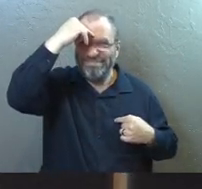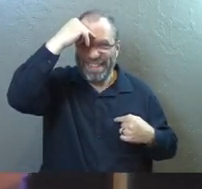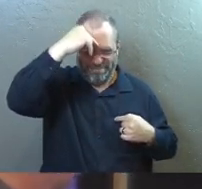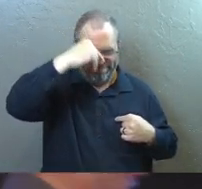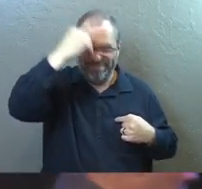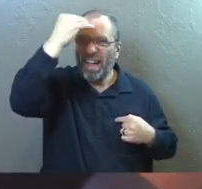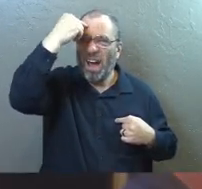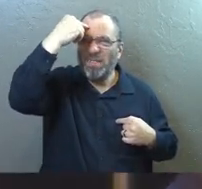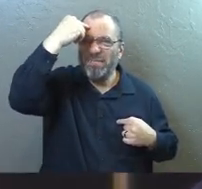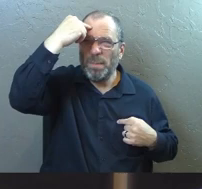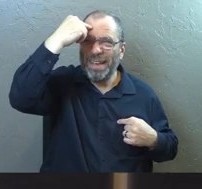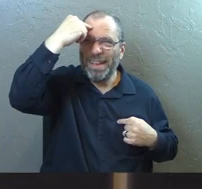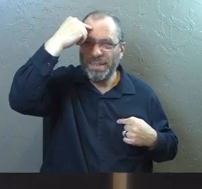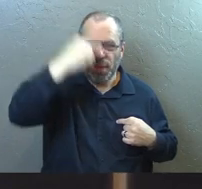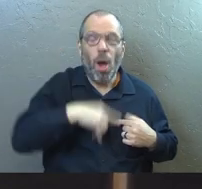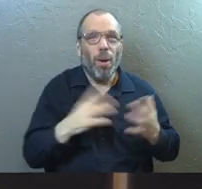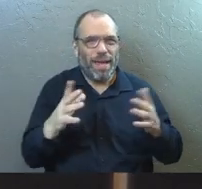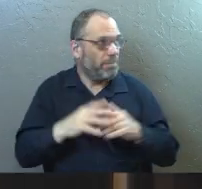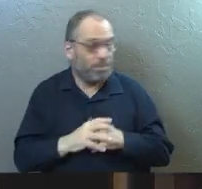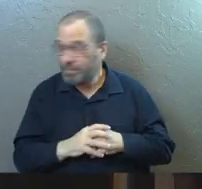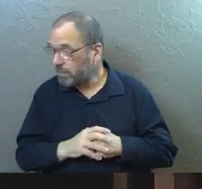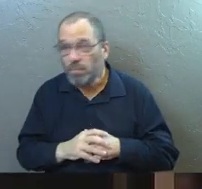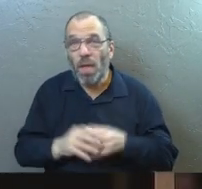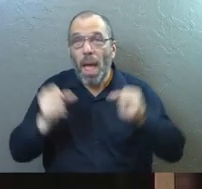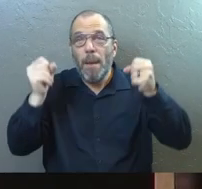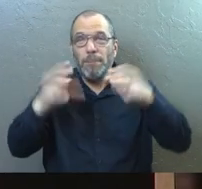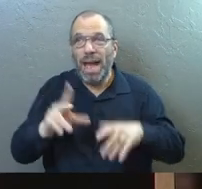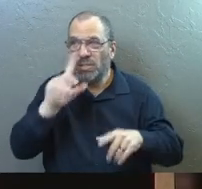Okay. I have a magic trick for you.